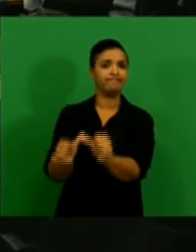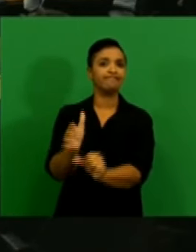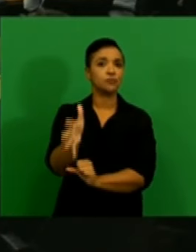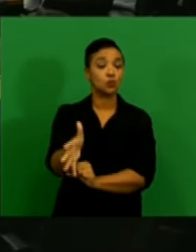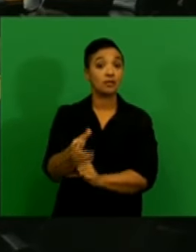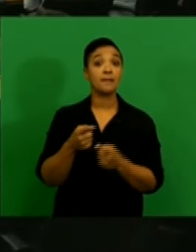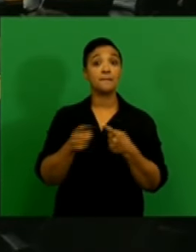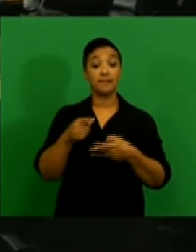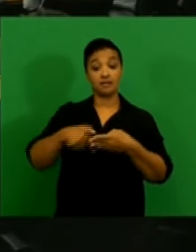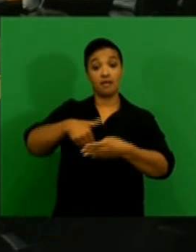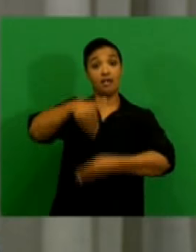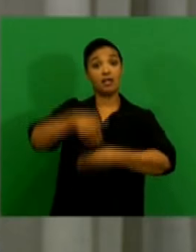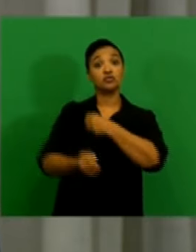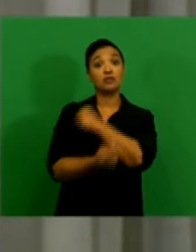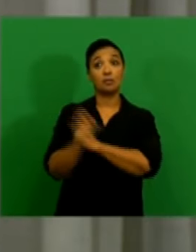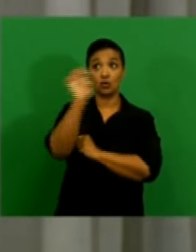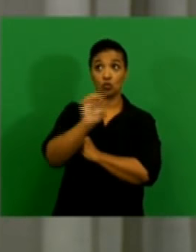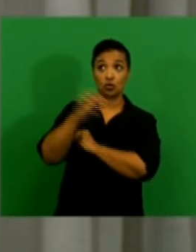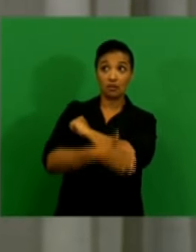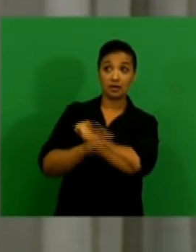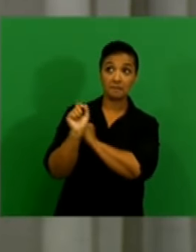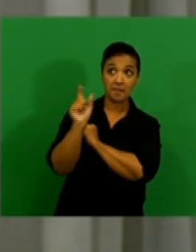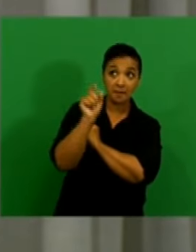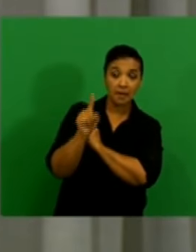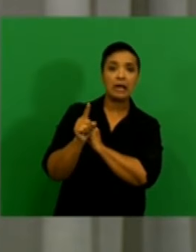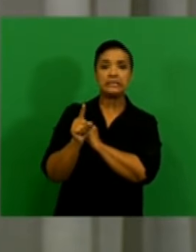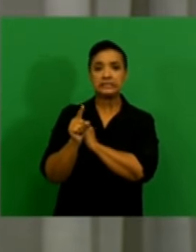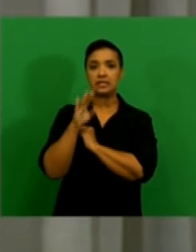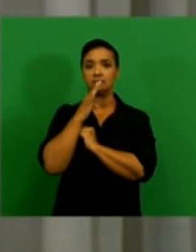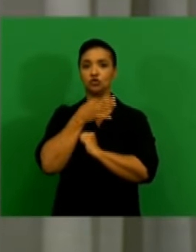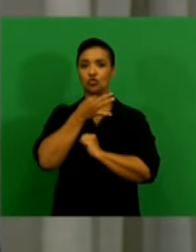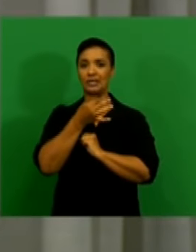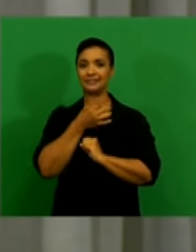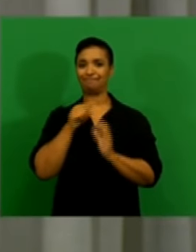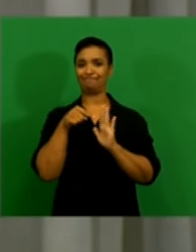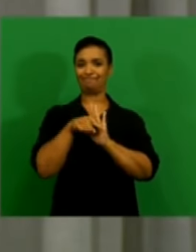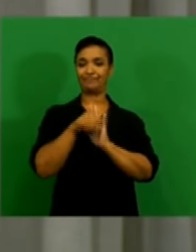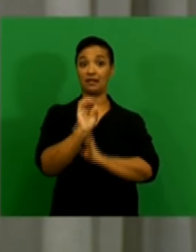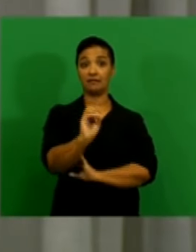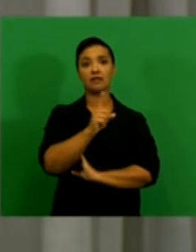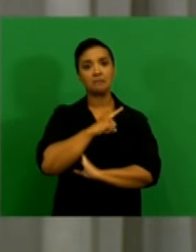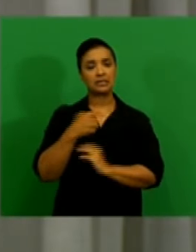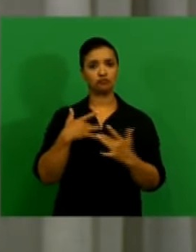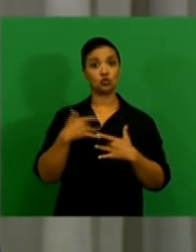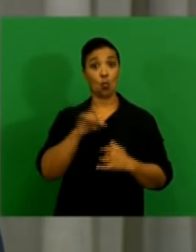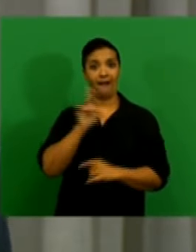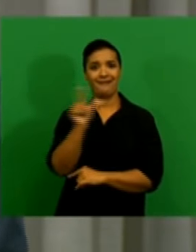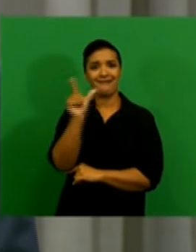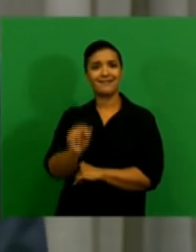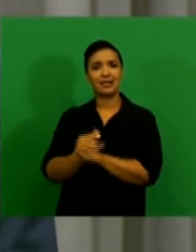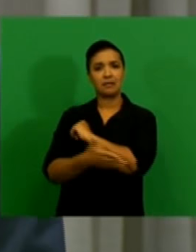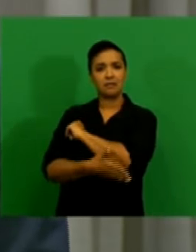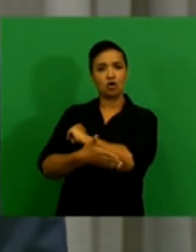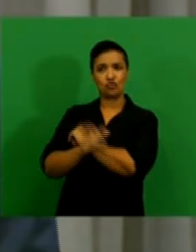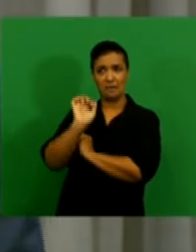upcoming elections in a number of countries could pose risks to the outlook, alongside ongoing concerns about the